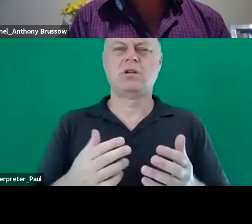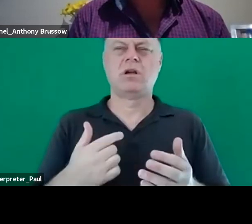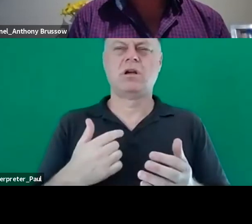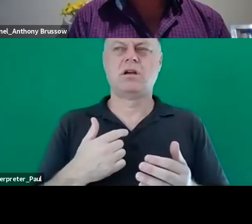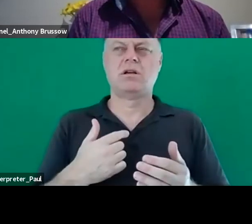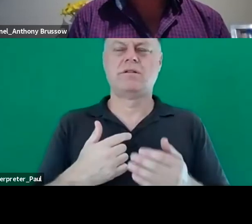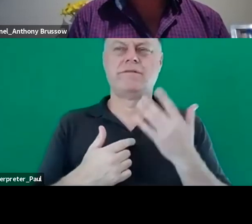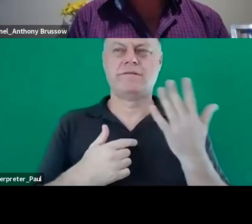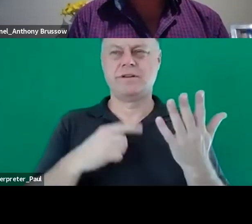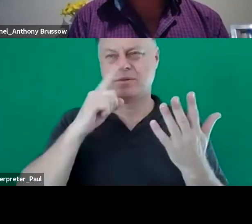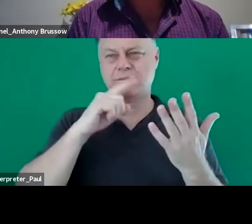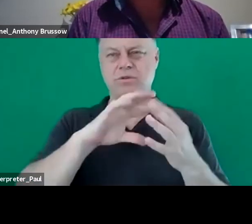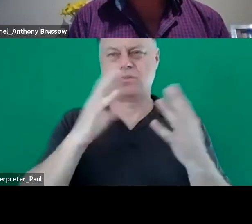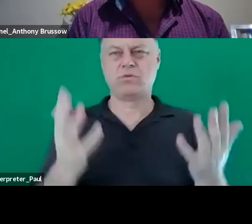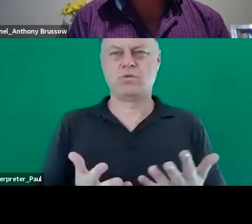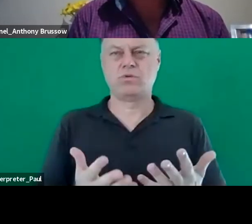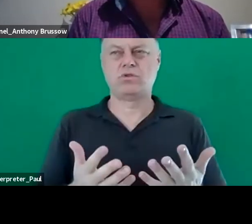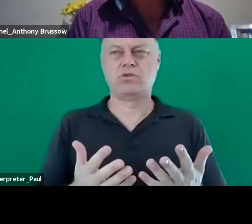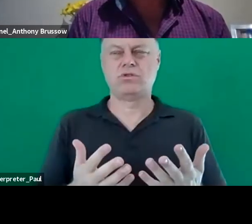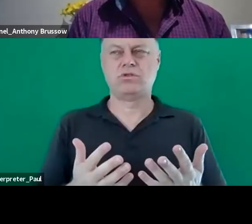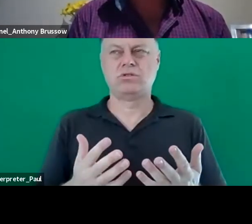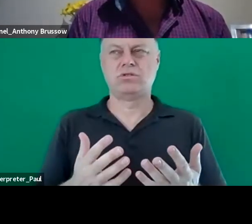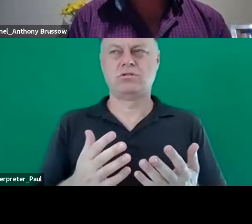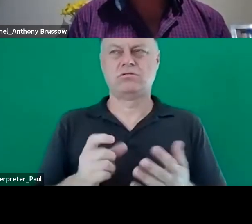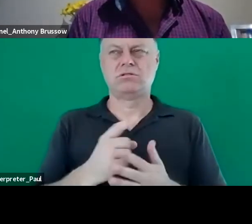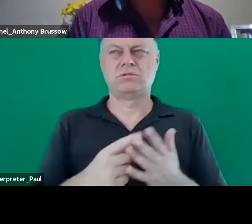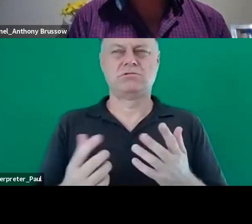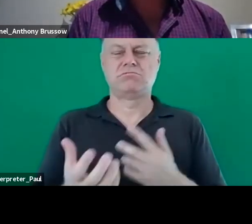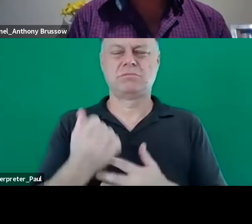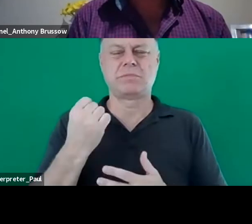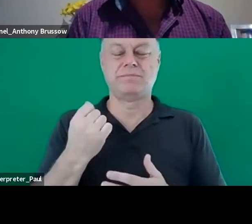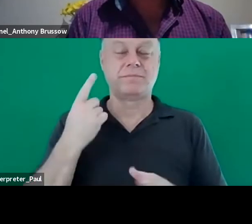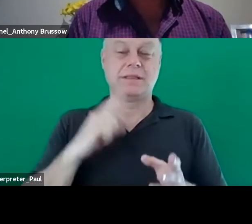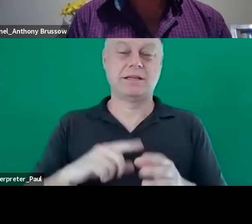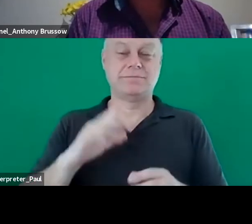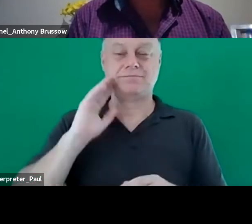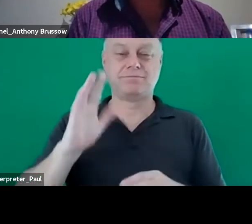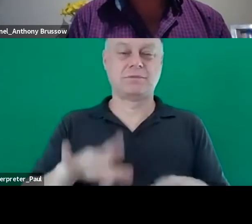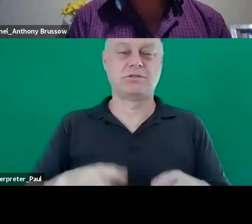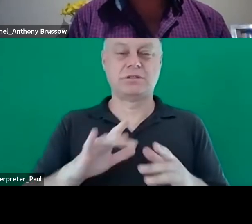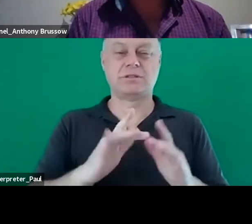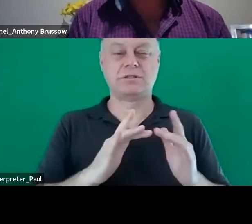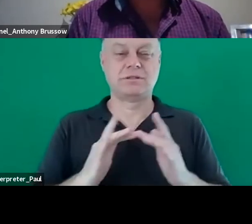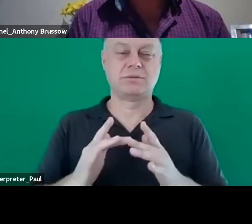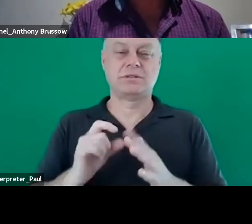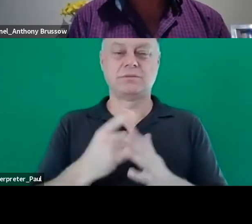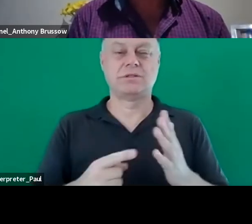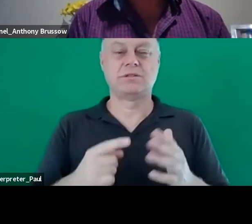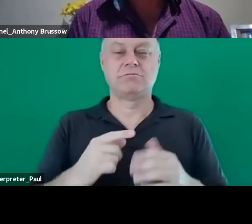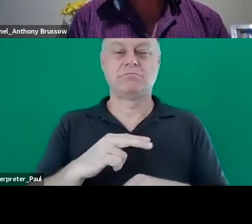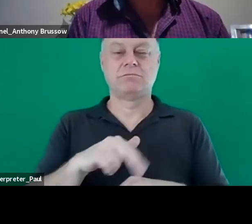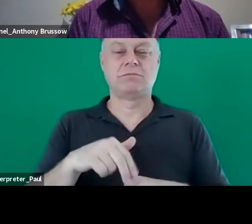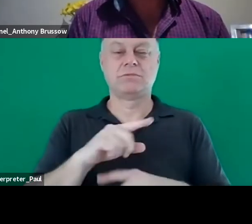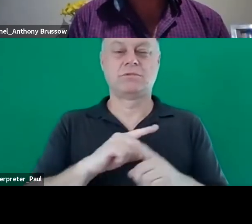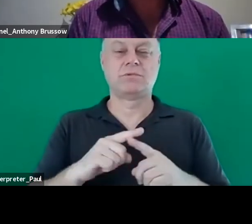five recipients around the world with a disability to win and then last year got to speak at the australian network on disabilities national conference through